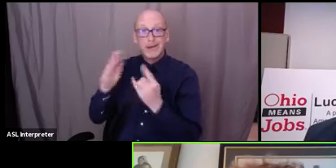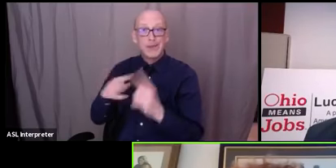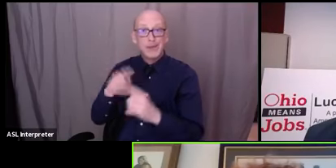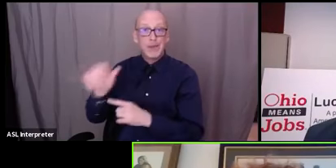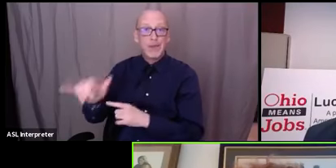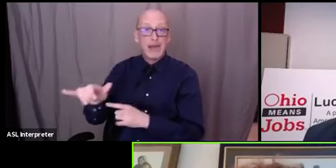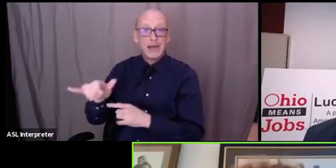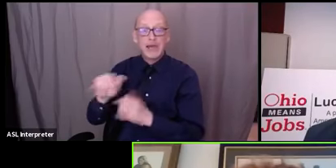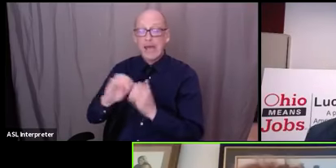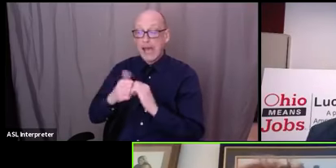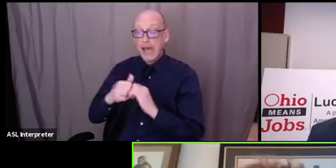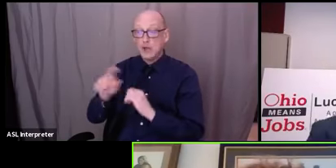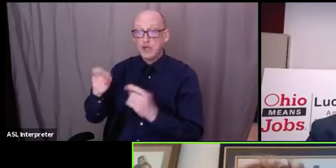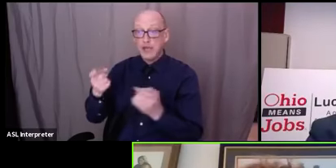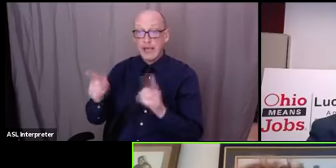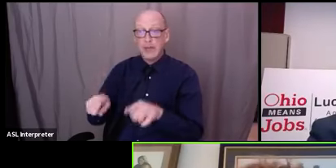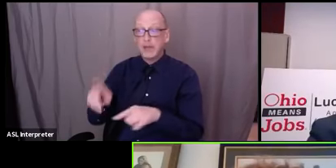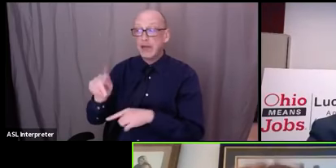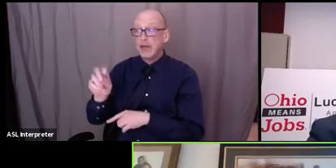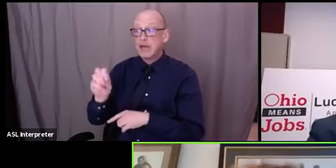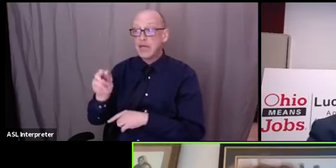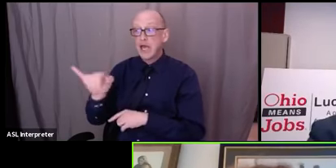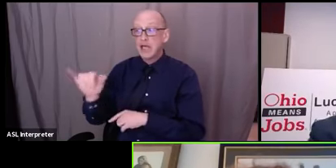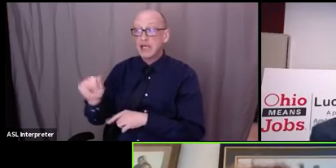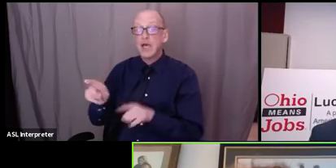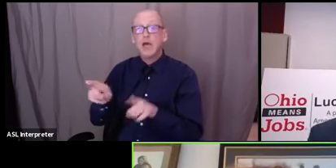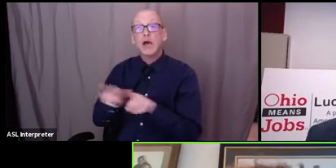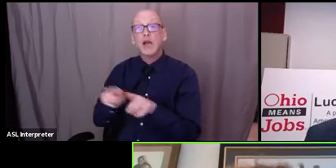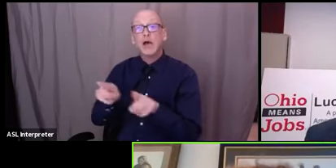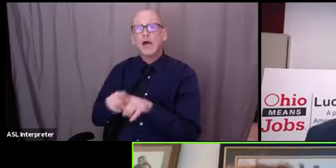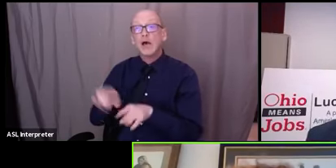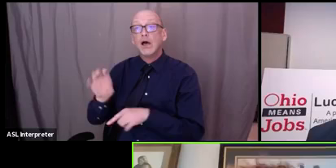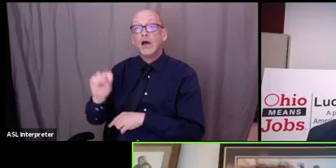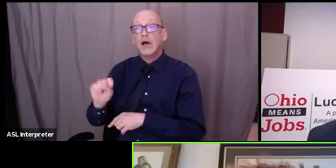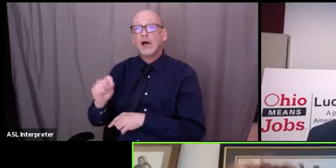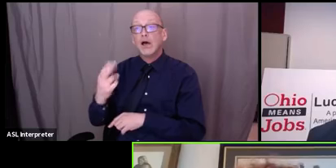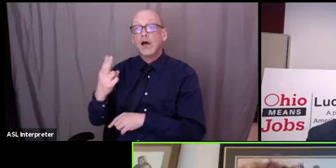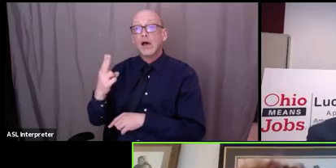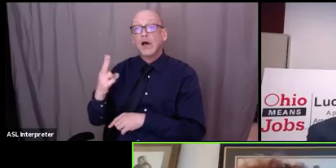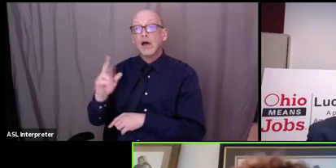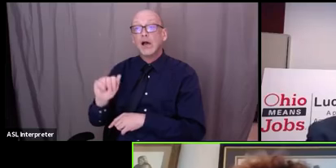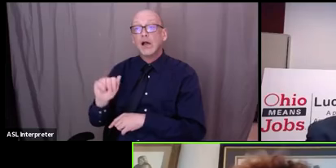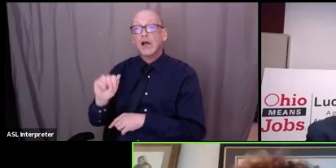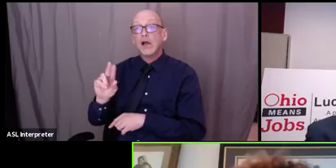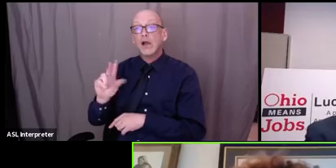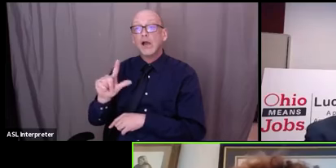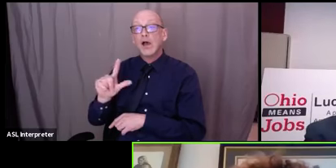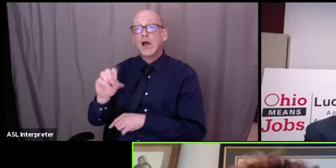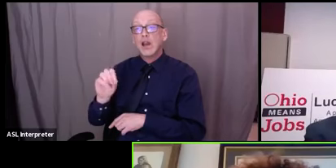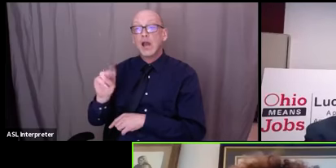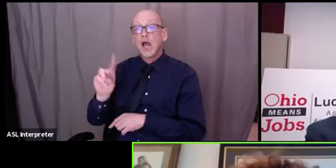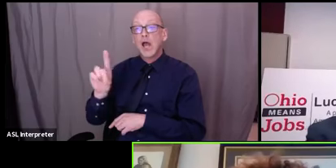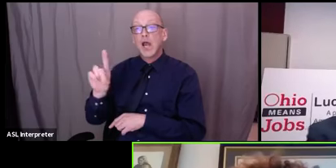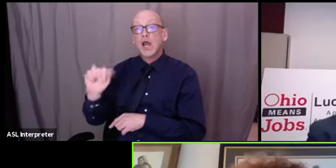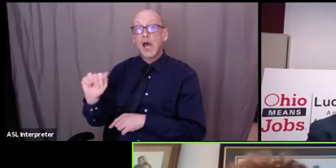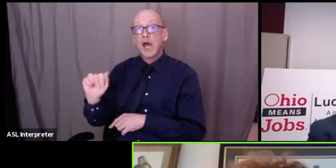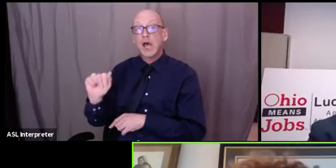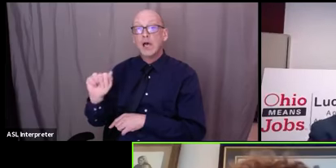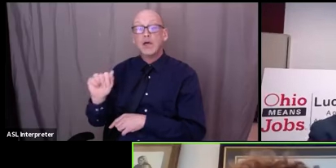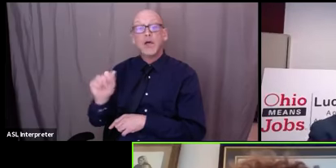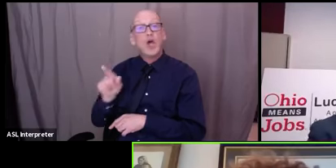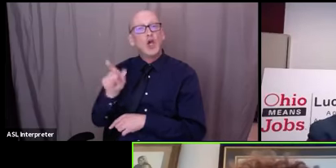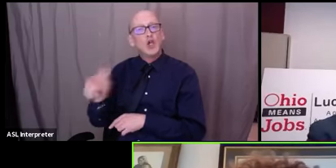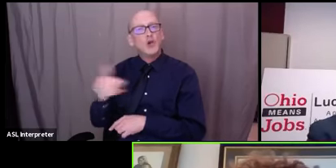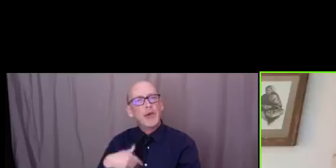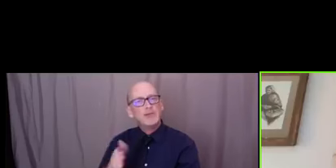how that should happen tanya and so does um so does shalanda so does shalanda so why don't we shalanda would you give us some um